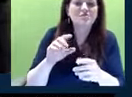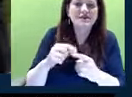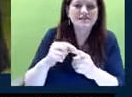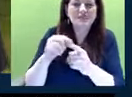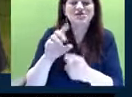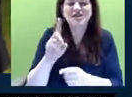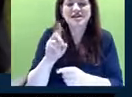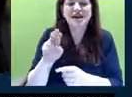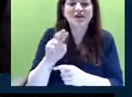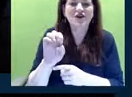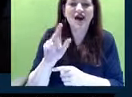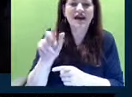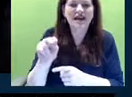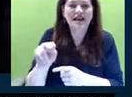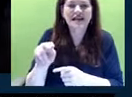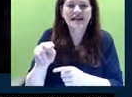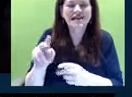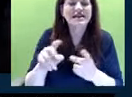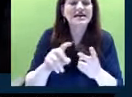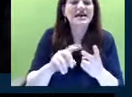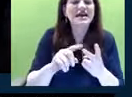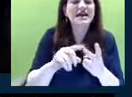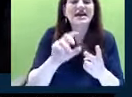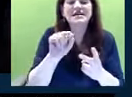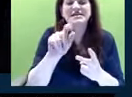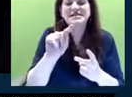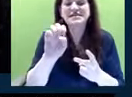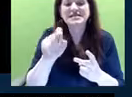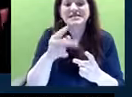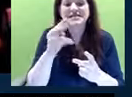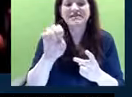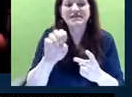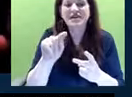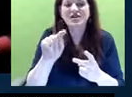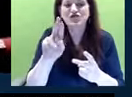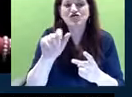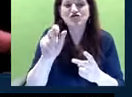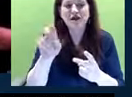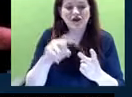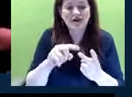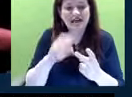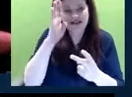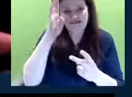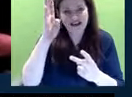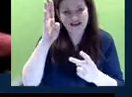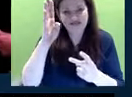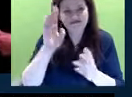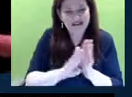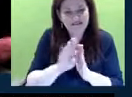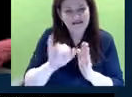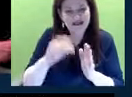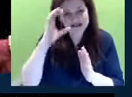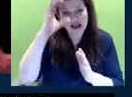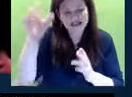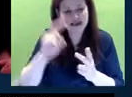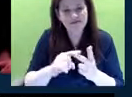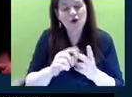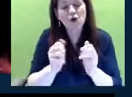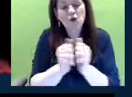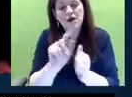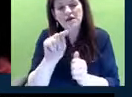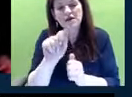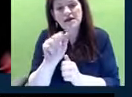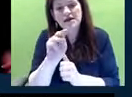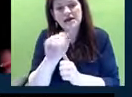today and Stephanie Traynor who is with us here today who developed this concept along with Tammy Walker